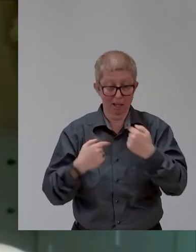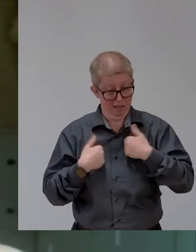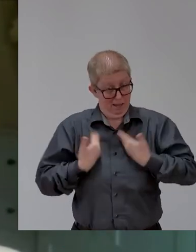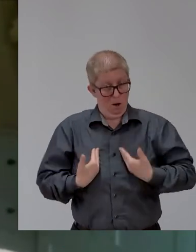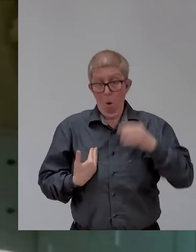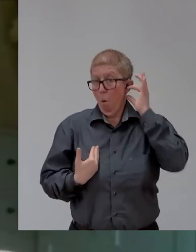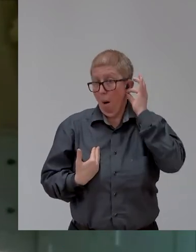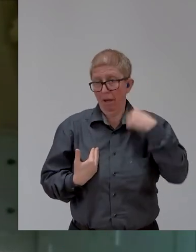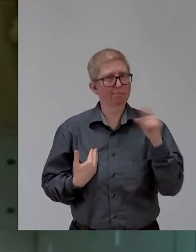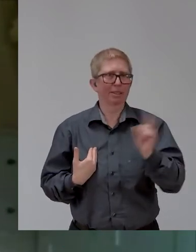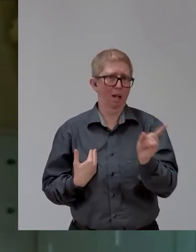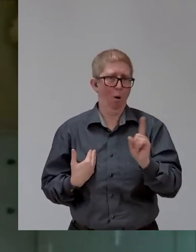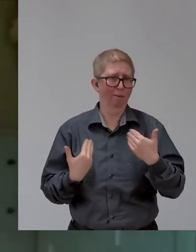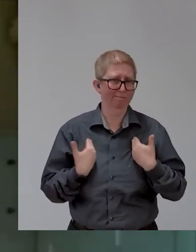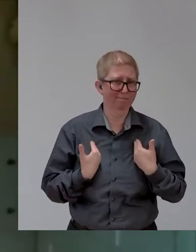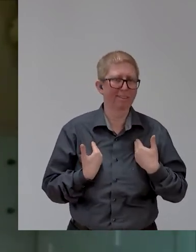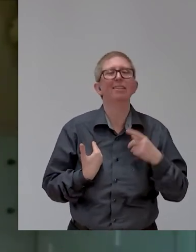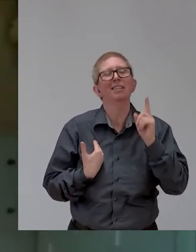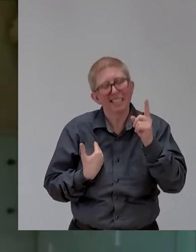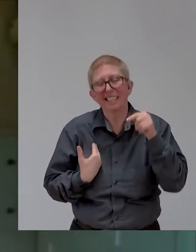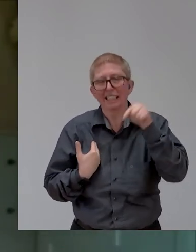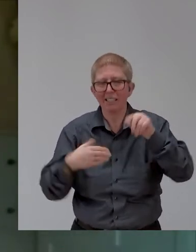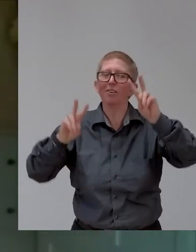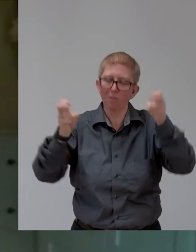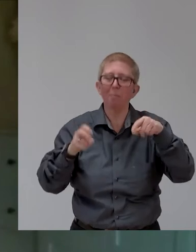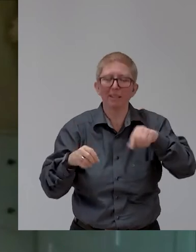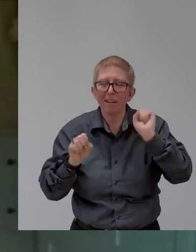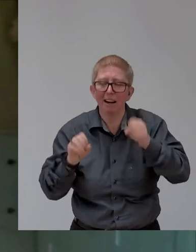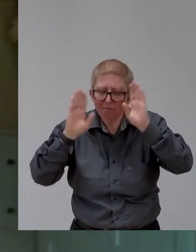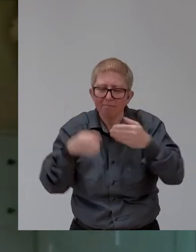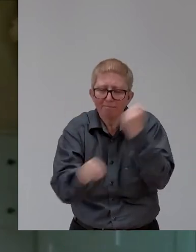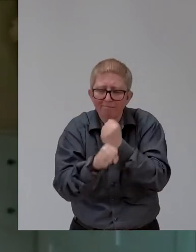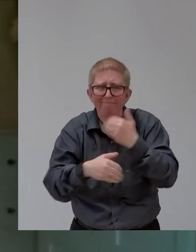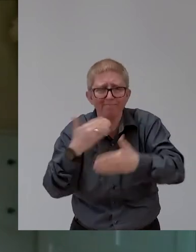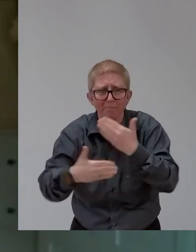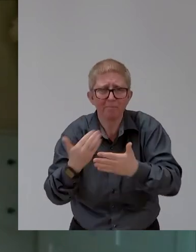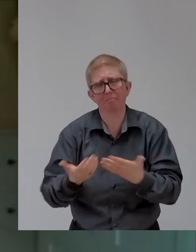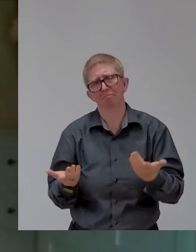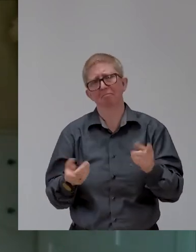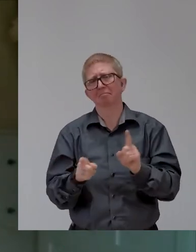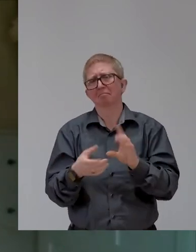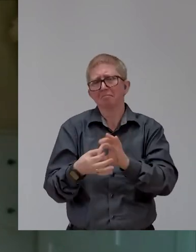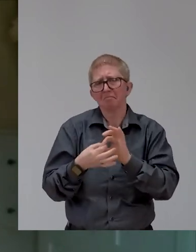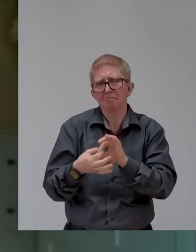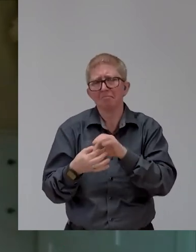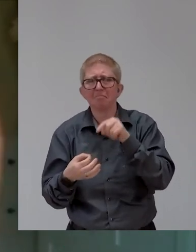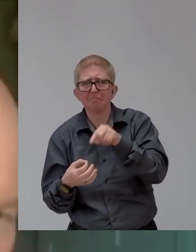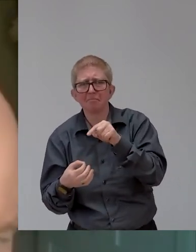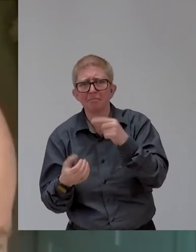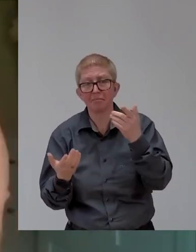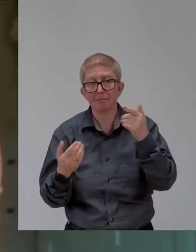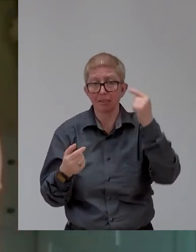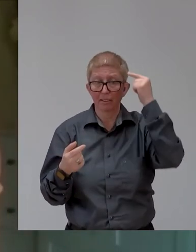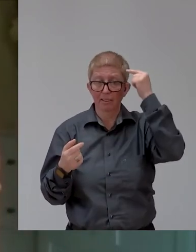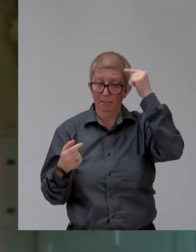the, the disability thing, I mean, particularly around mental health, it didn't, it doesn't take a gene. We've got about 7,000 staff, uh, 52